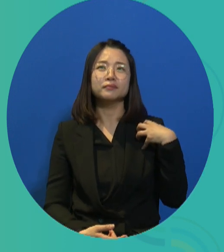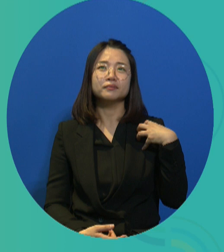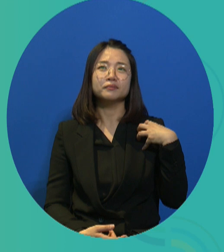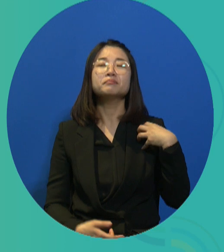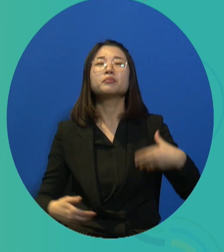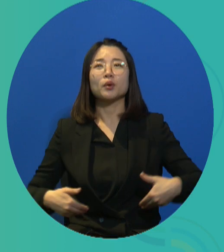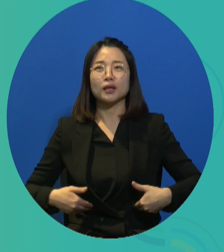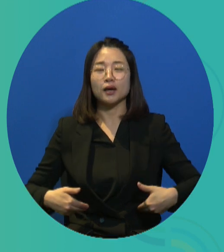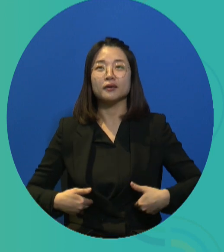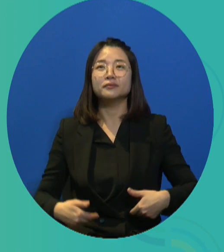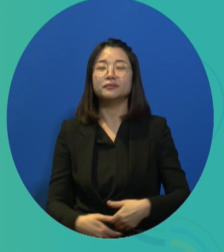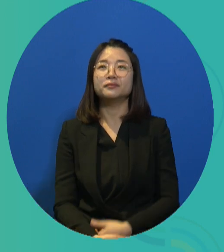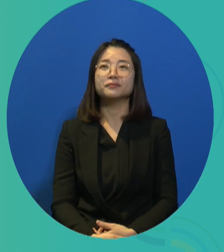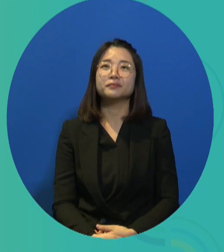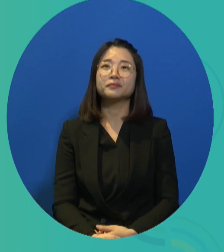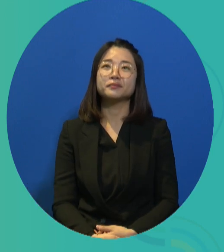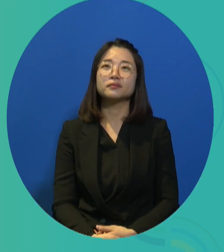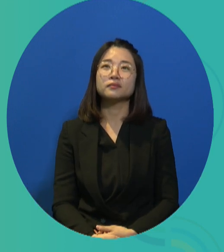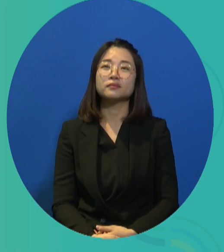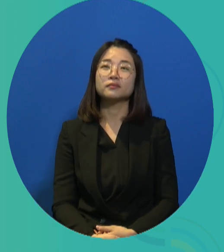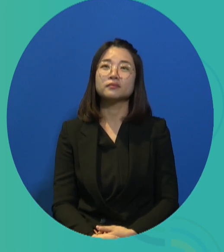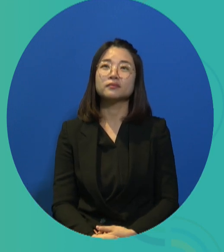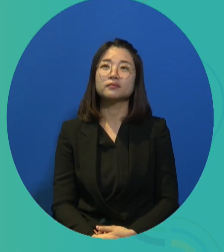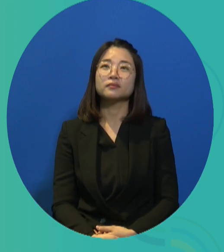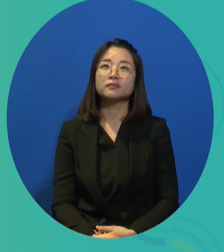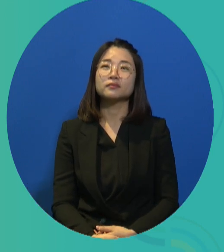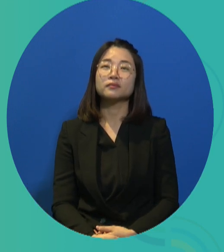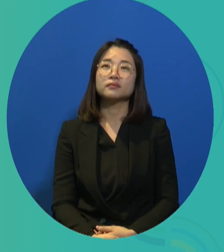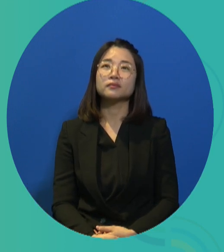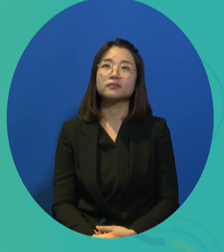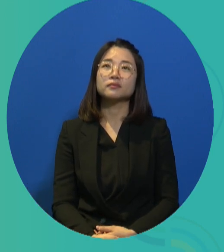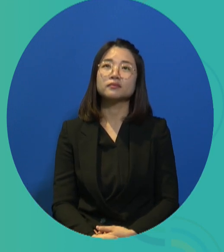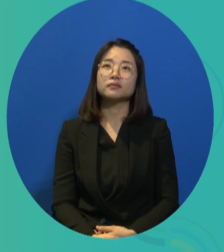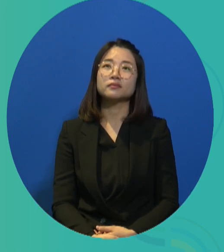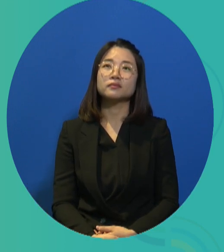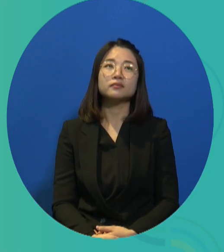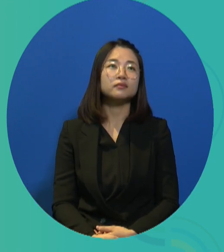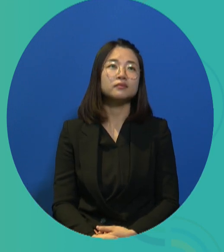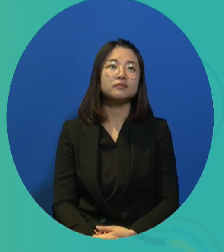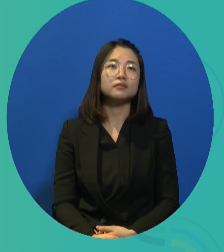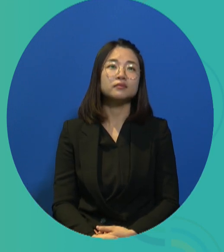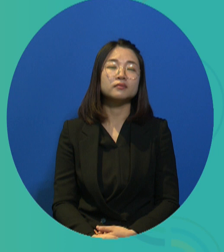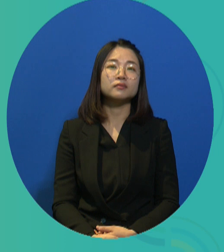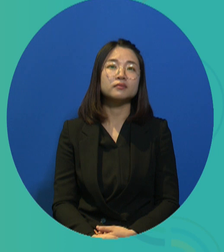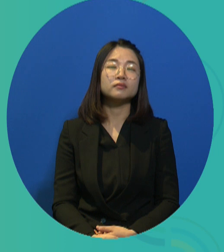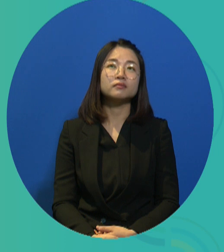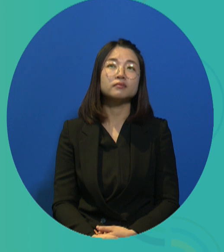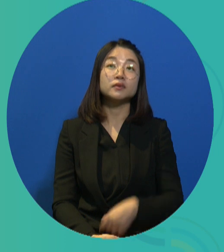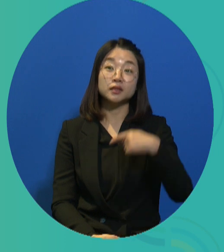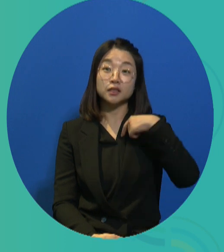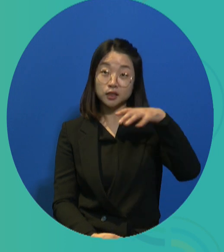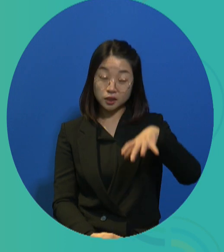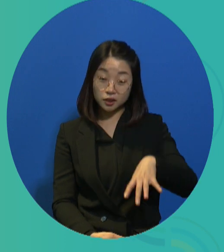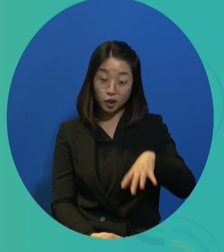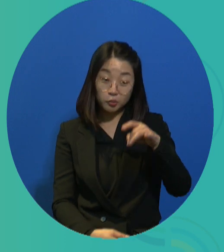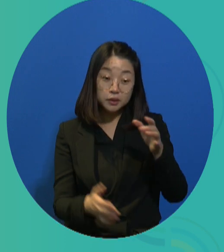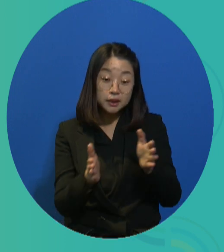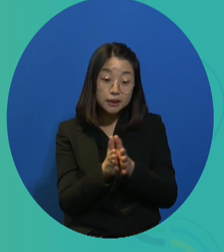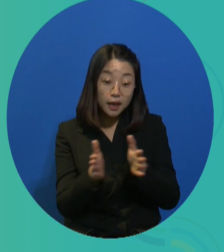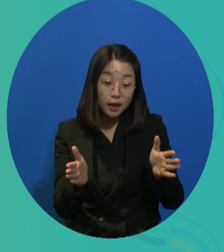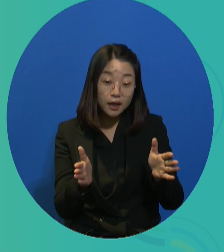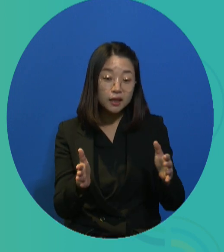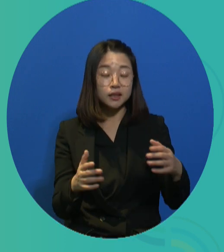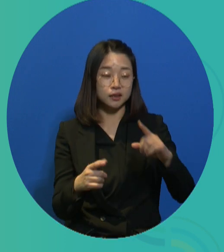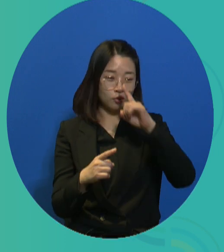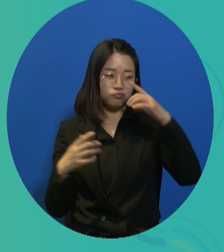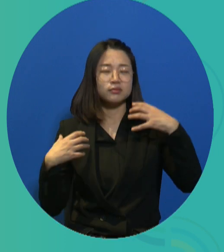work society, a labor society for all. If we don't all want to perish together, we have to do this together. We have to